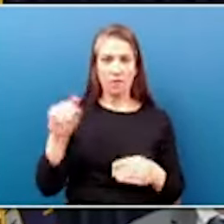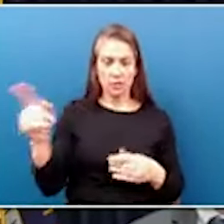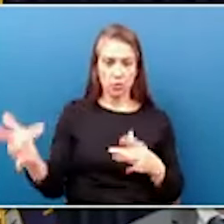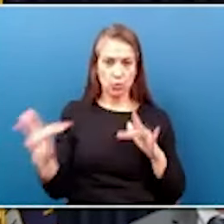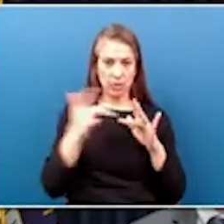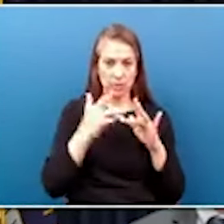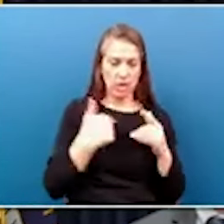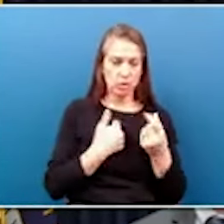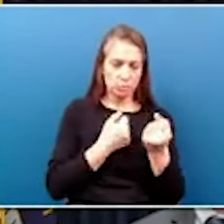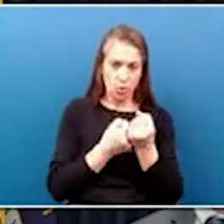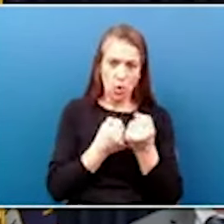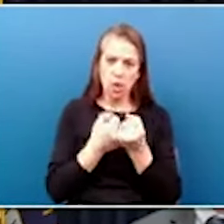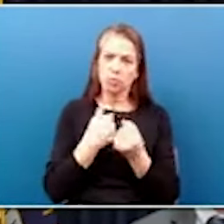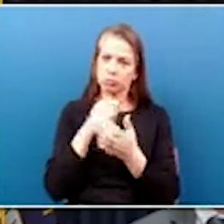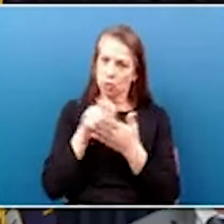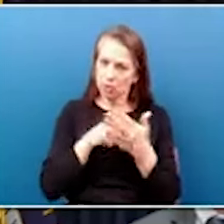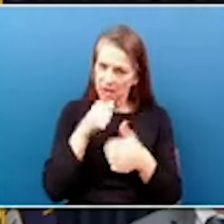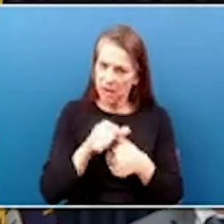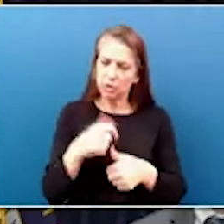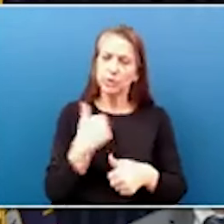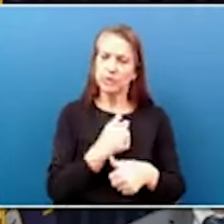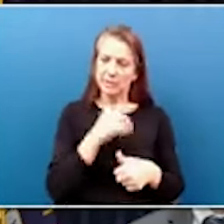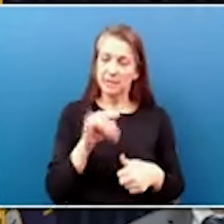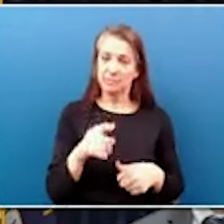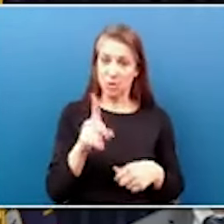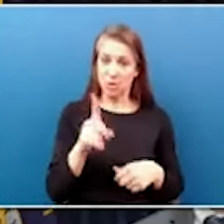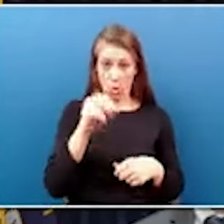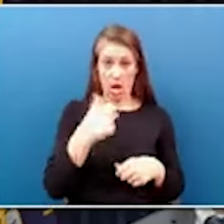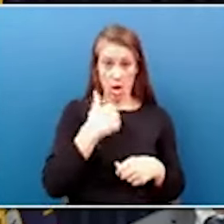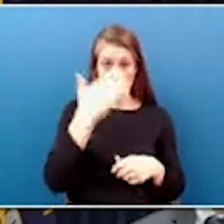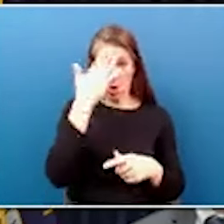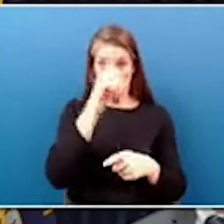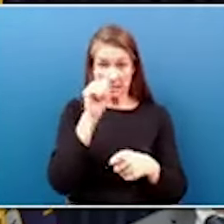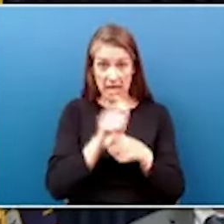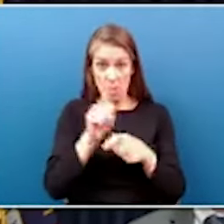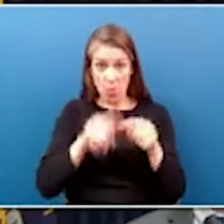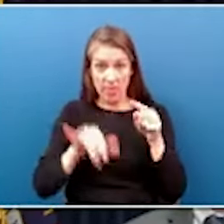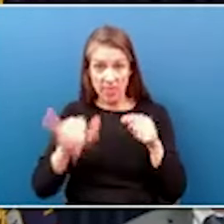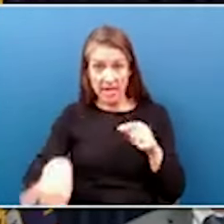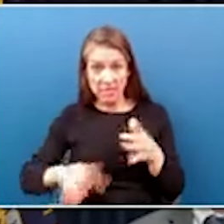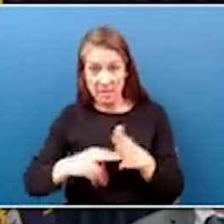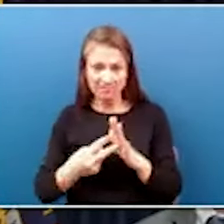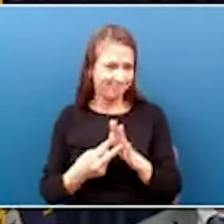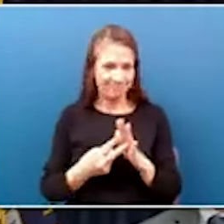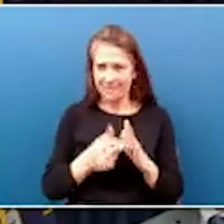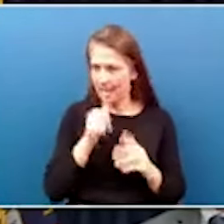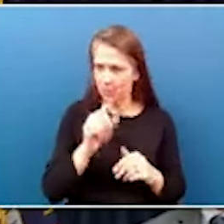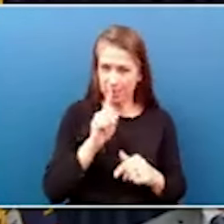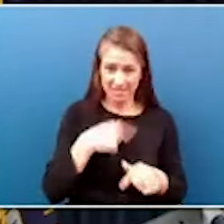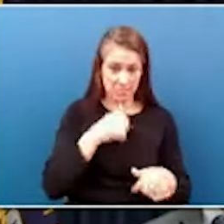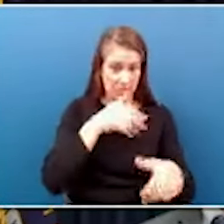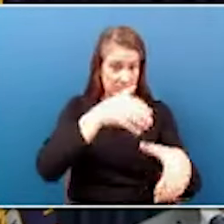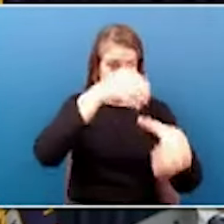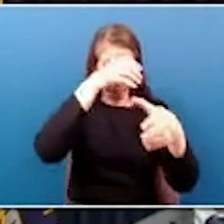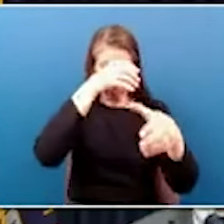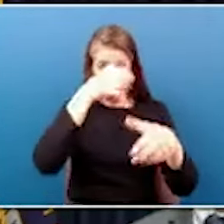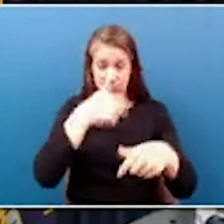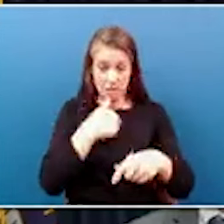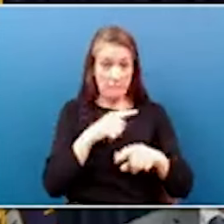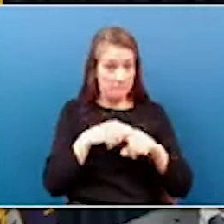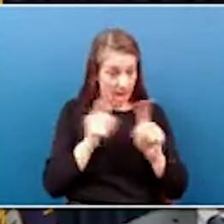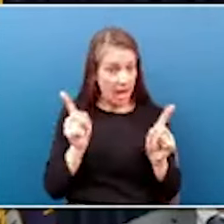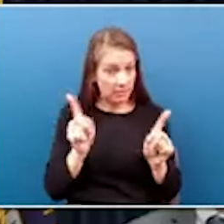to sit here and tell you that I actually know what this does. Probably don't. Not from a mechanical situation, but I can tell you what it